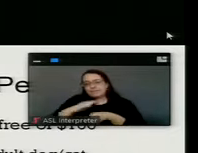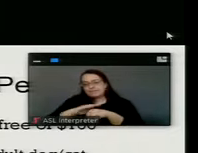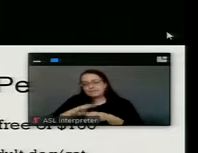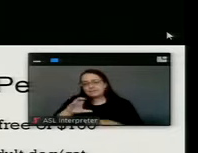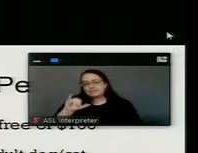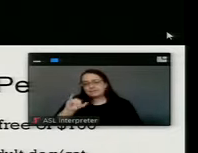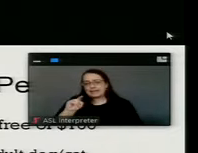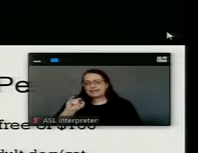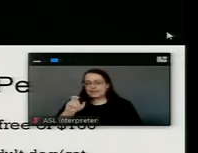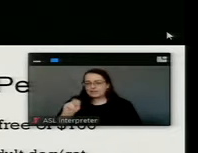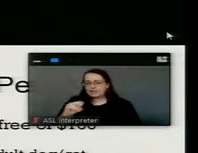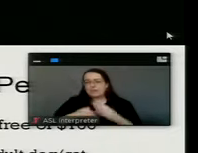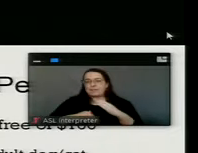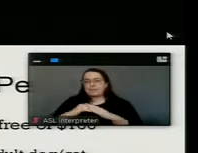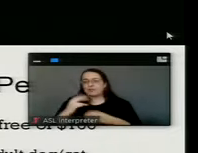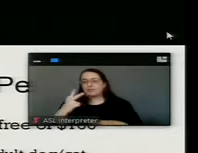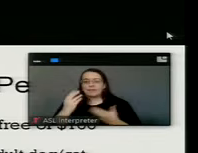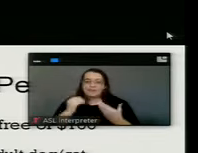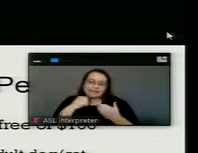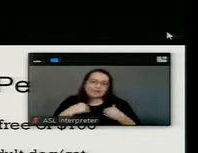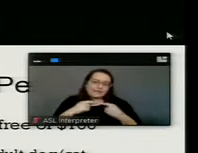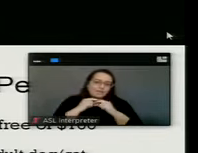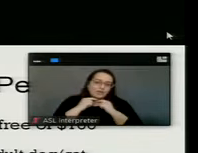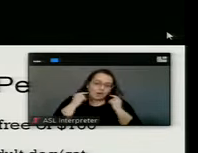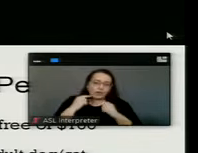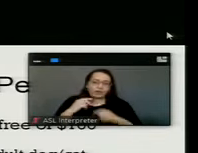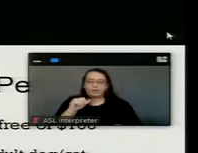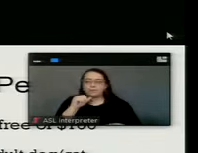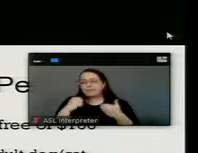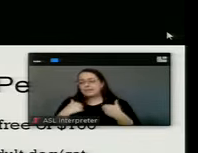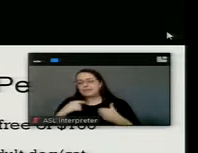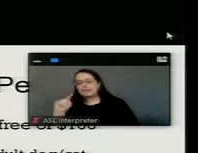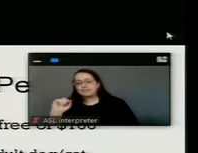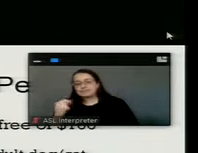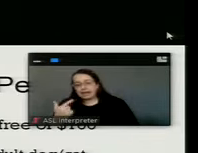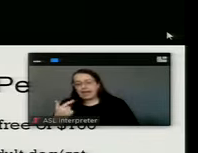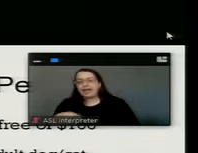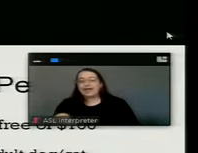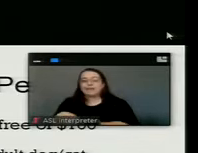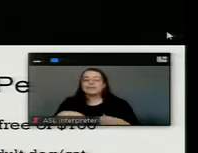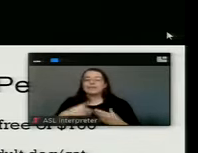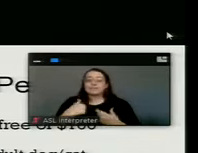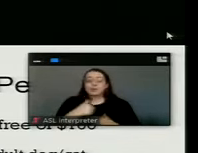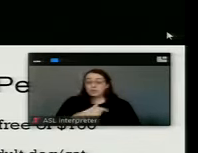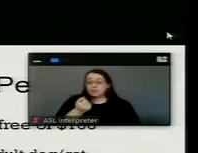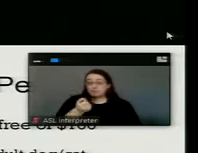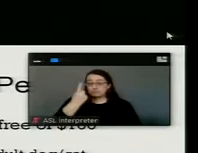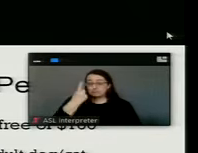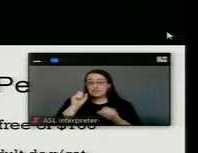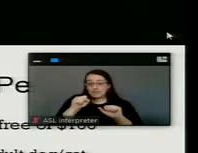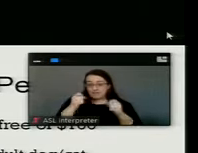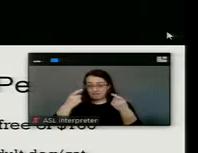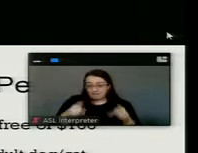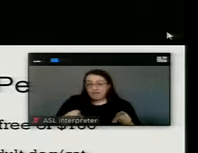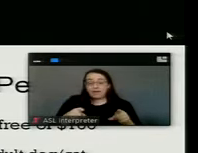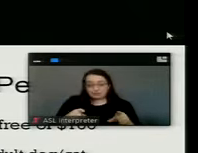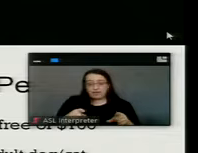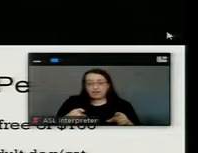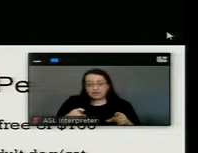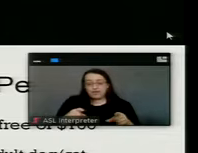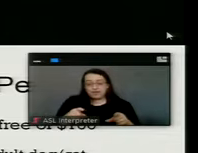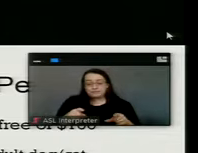violations just because maybe they didn't have their collar on or their tags off. So they get three. So we understand that that could happen at one point.